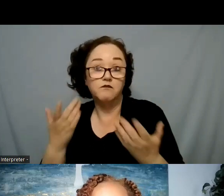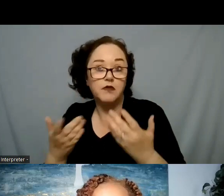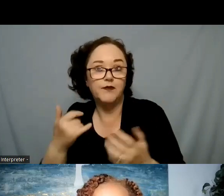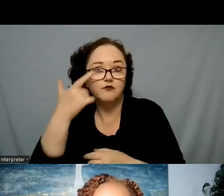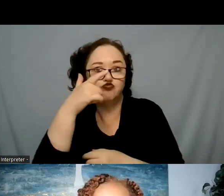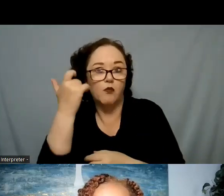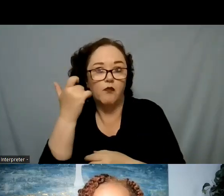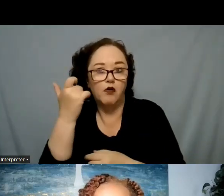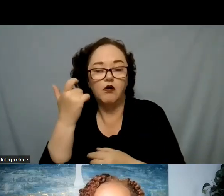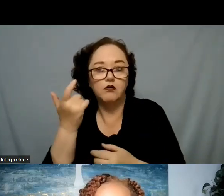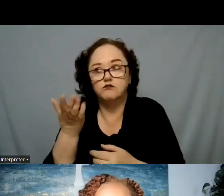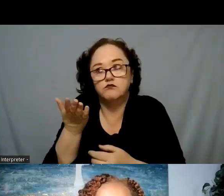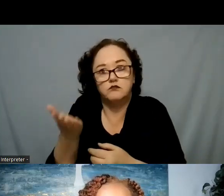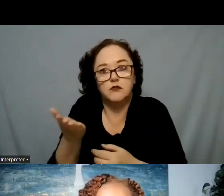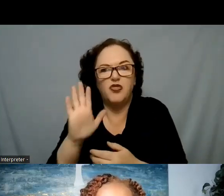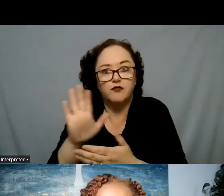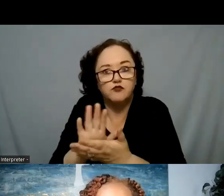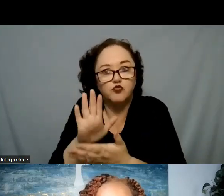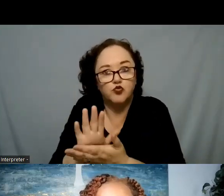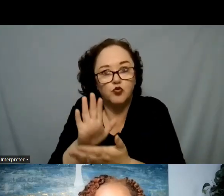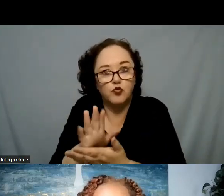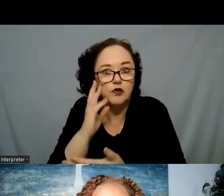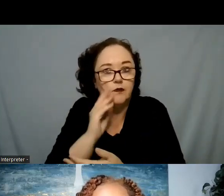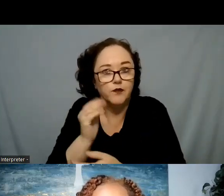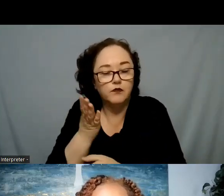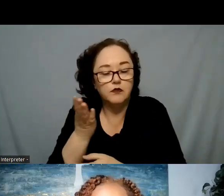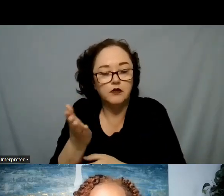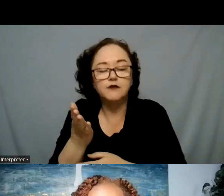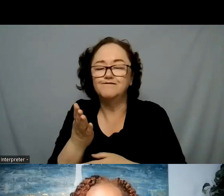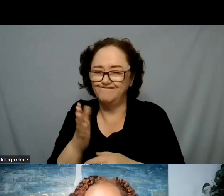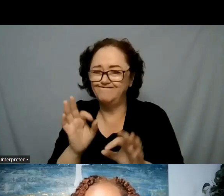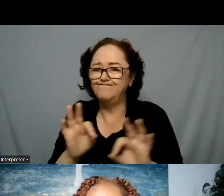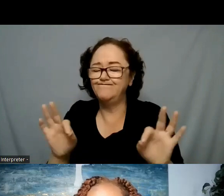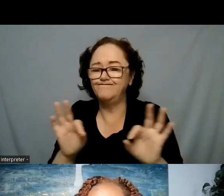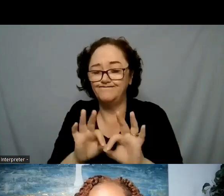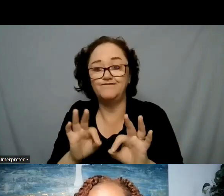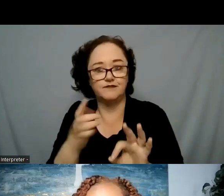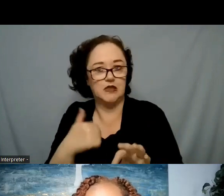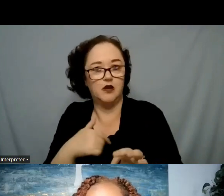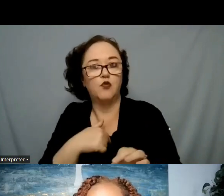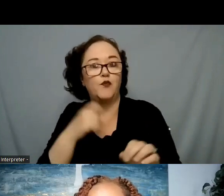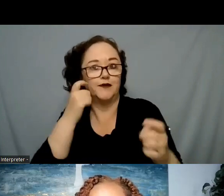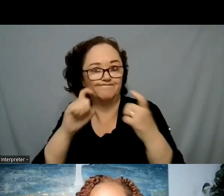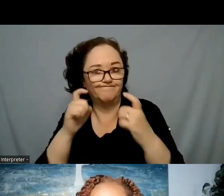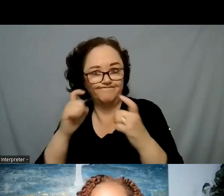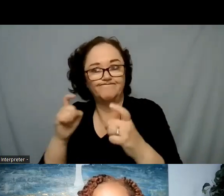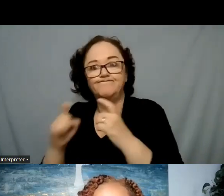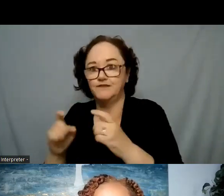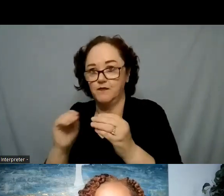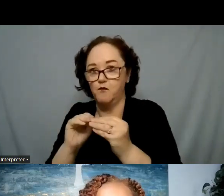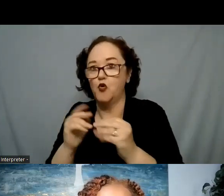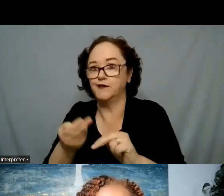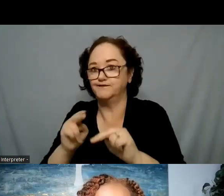being able to be aware that this is something that we're seeing as trends and the goal is to